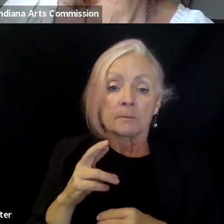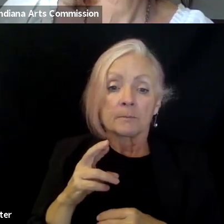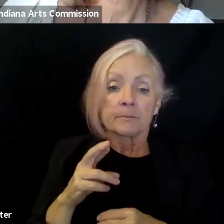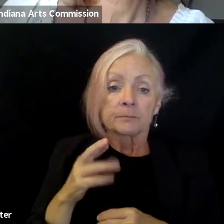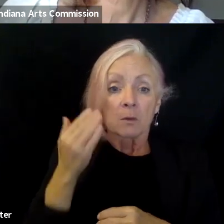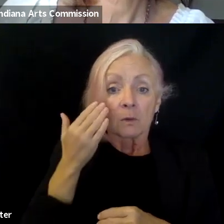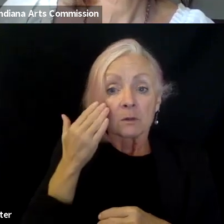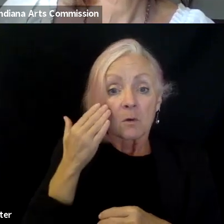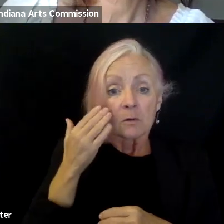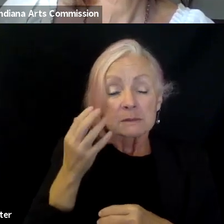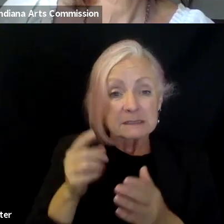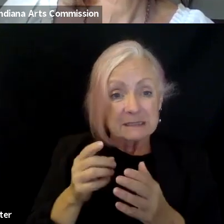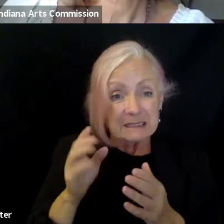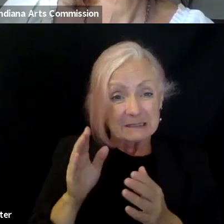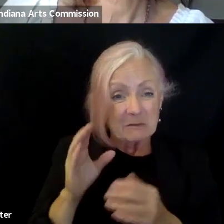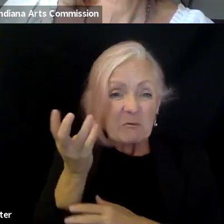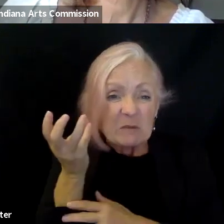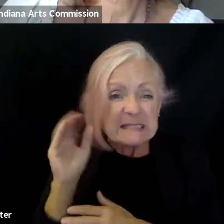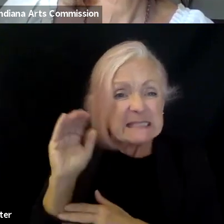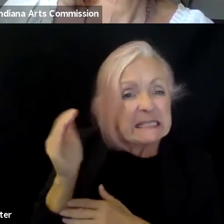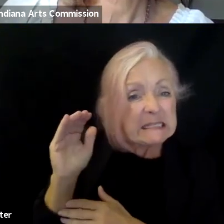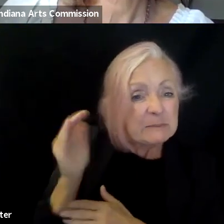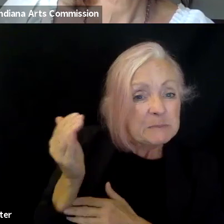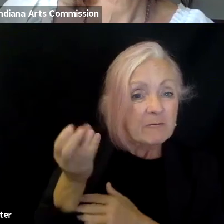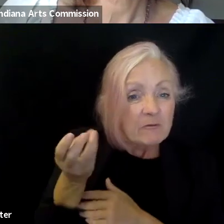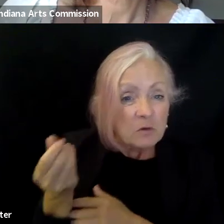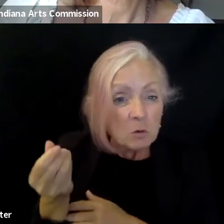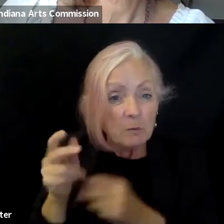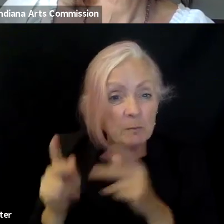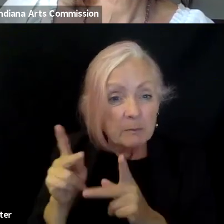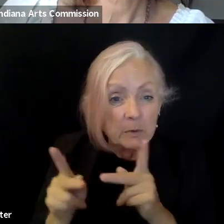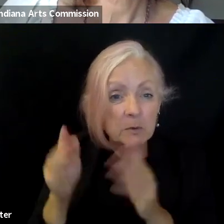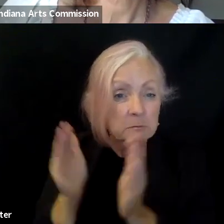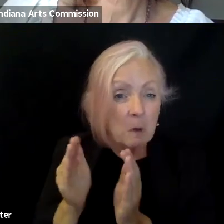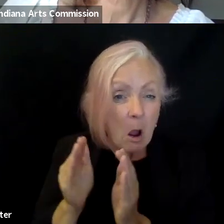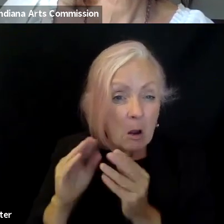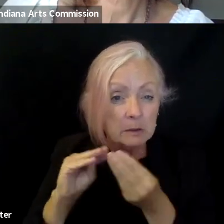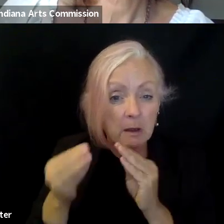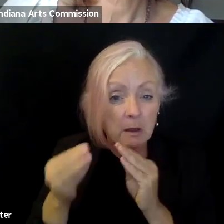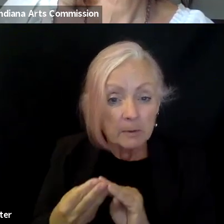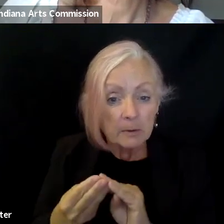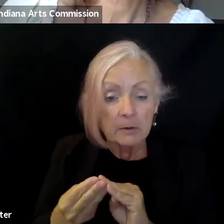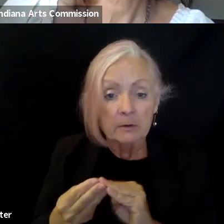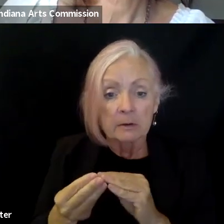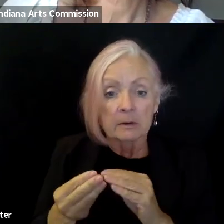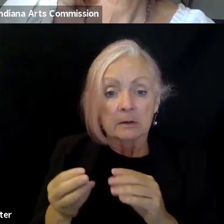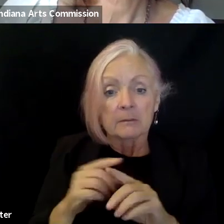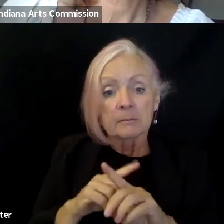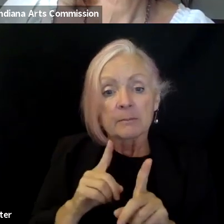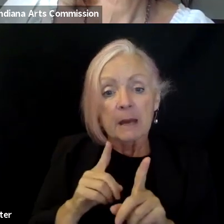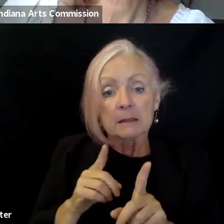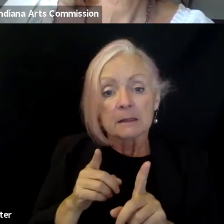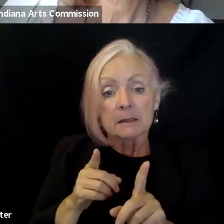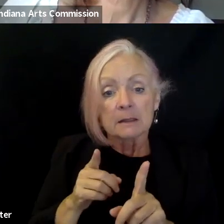numbers may be small sometimes, um, but they are worth, and you know this, this is why you're here in this session, they're worth